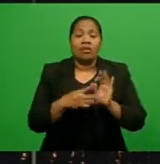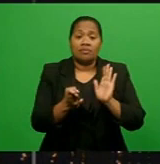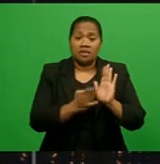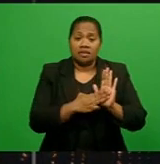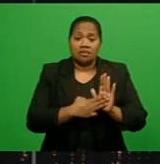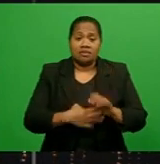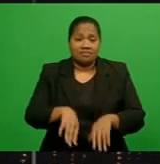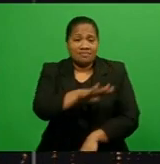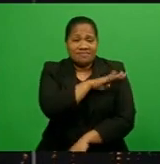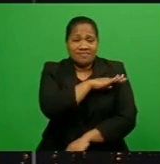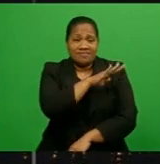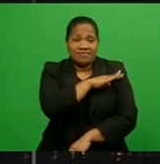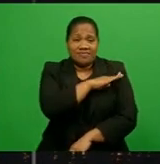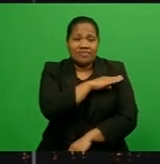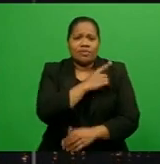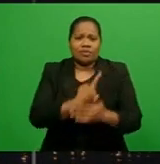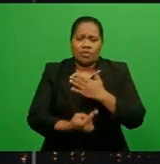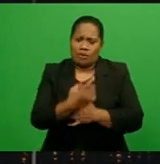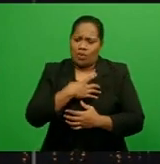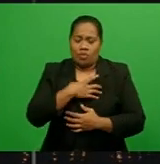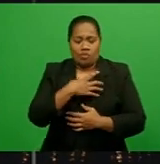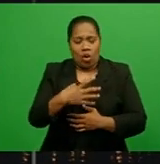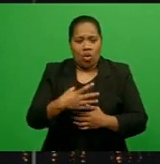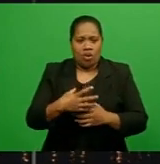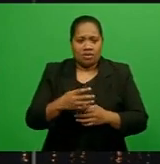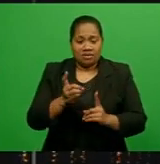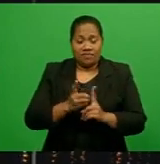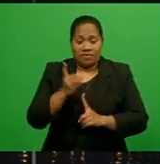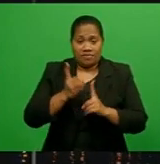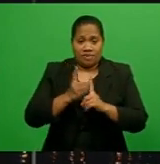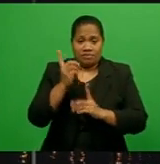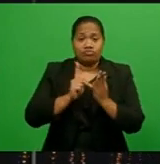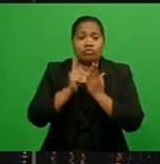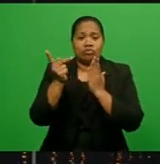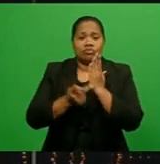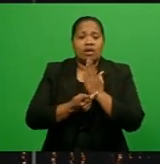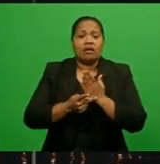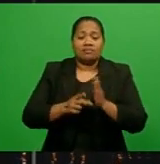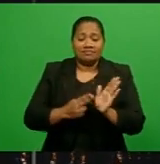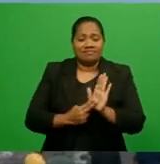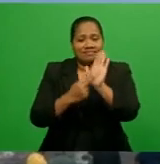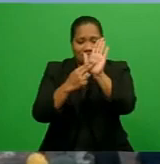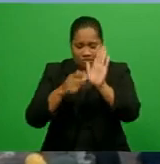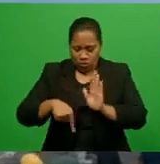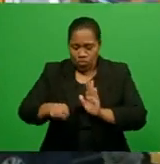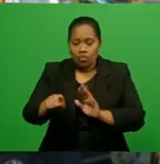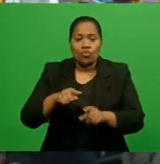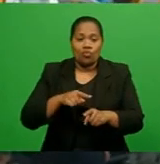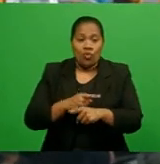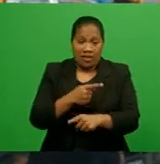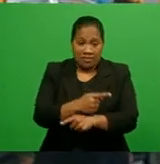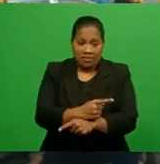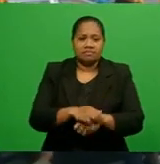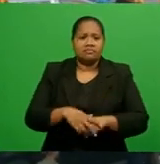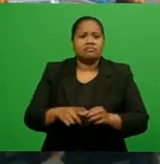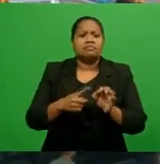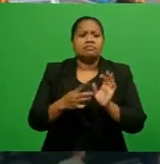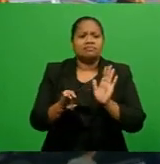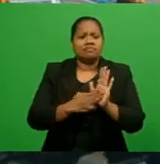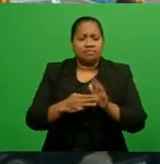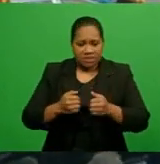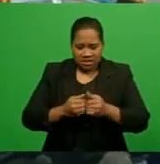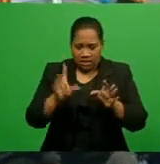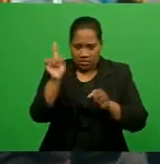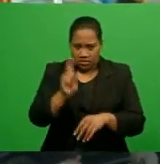Baini Marama will commission more development projects in the Northern Division this week. The Prime Minister began his tour of the division today.